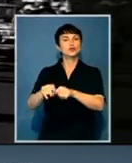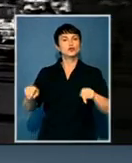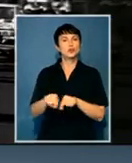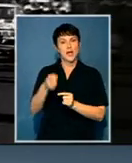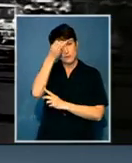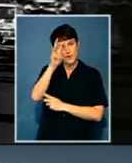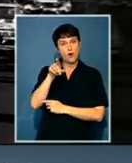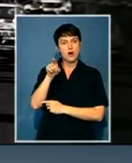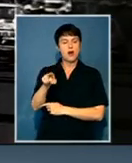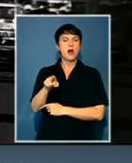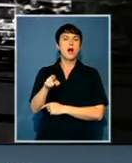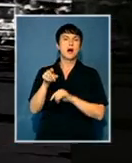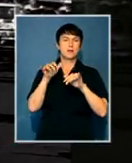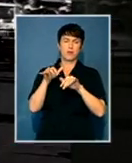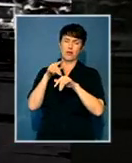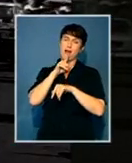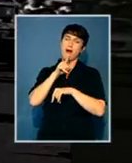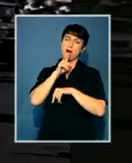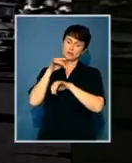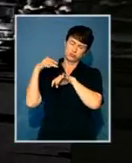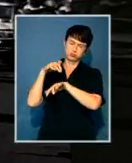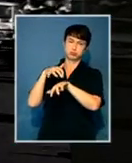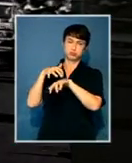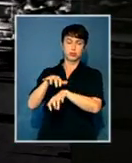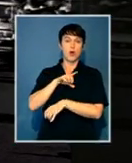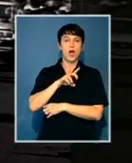Pretoria, where a false start constitution was announced.